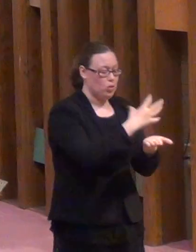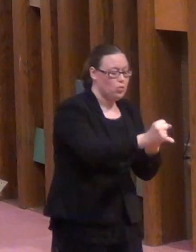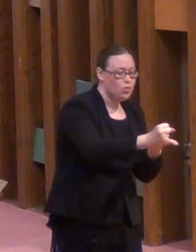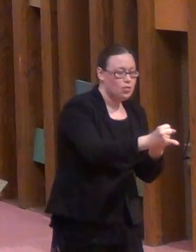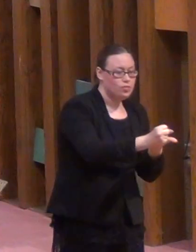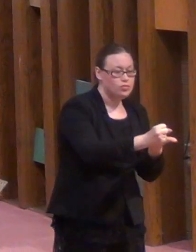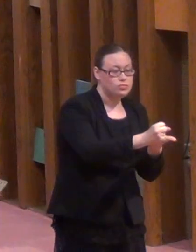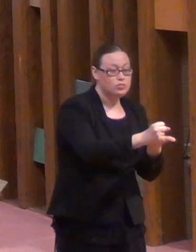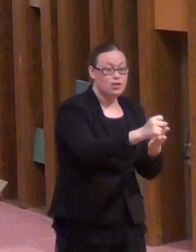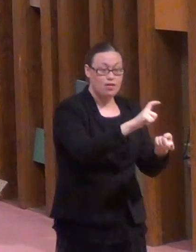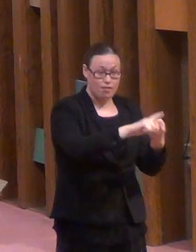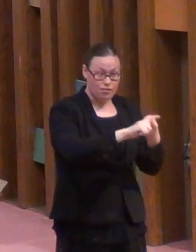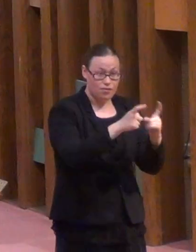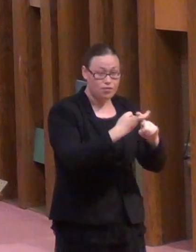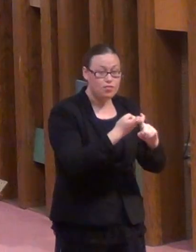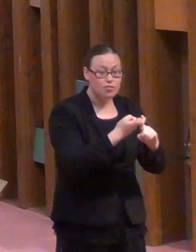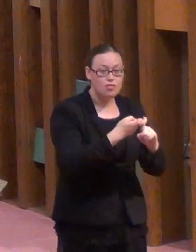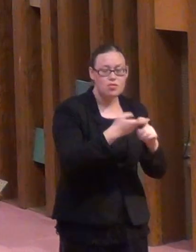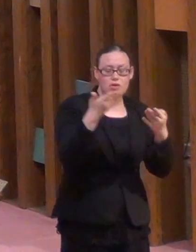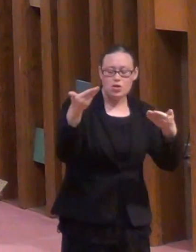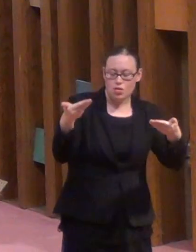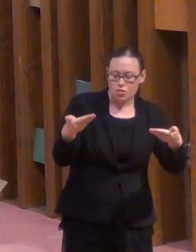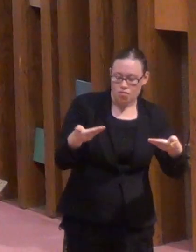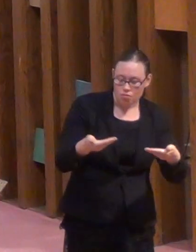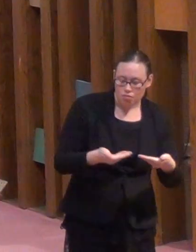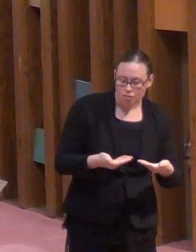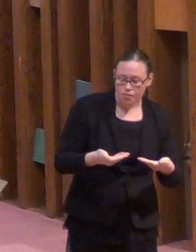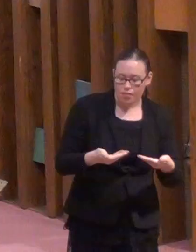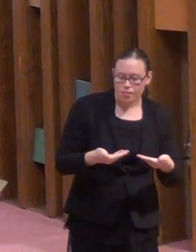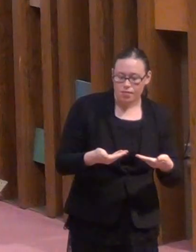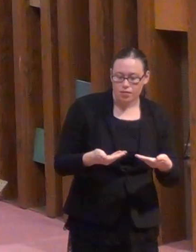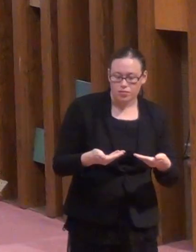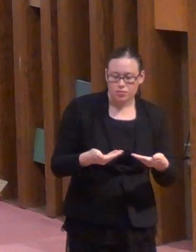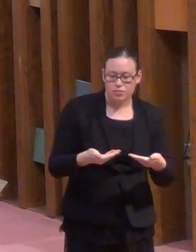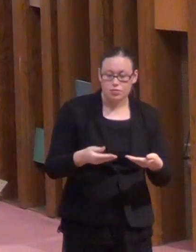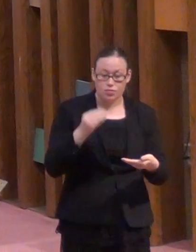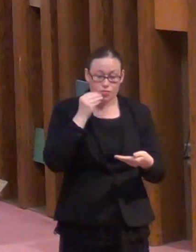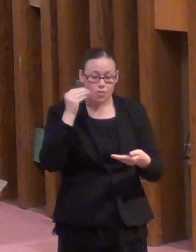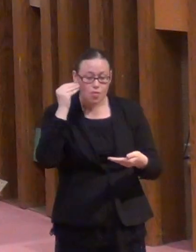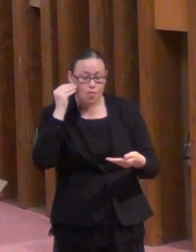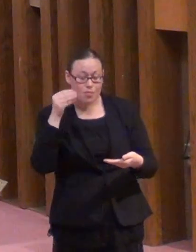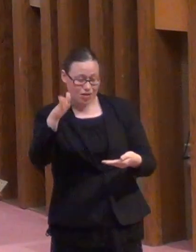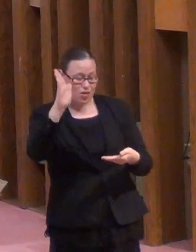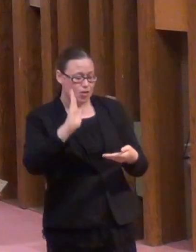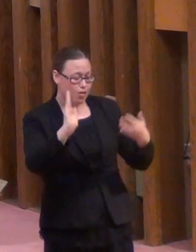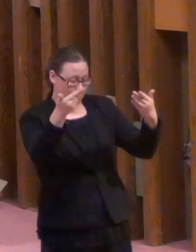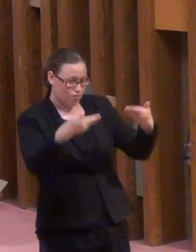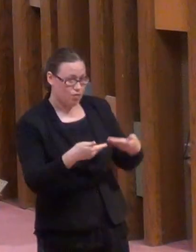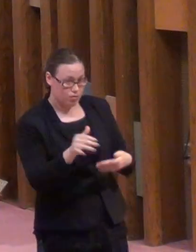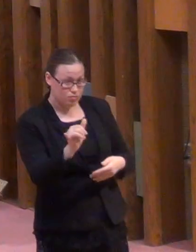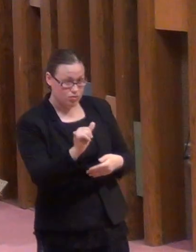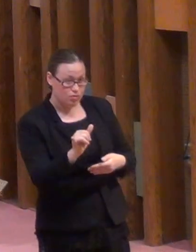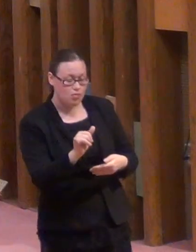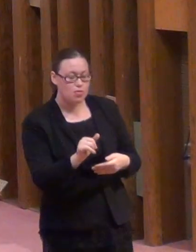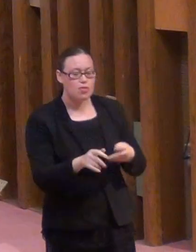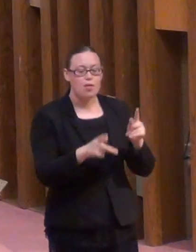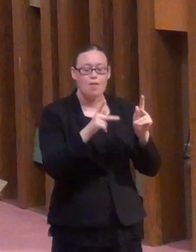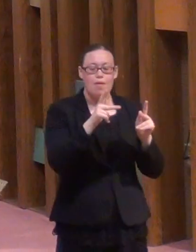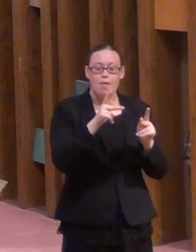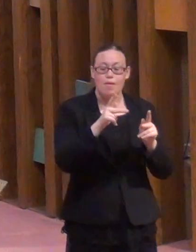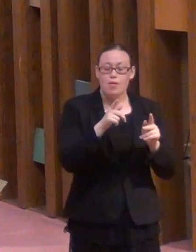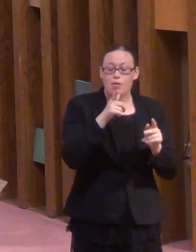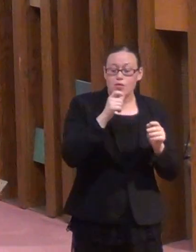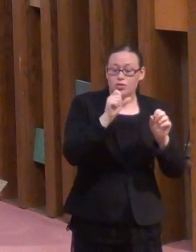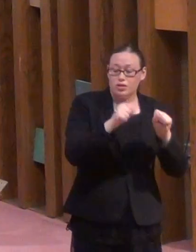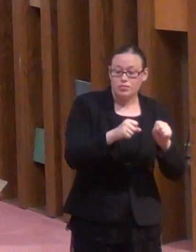will be welcomed into eternal dwellings. Whoever can be trusted with very little can also be